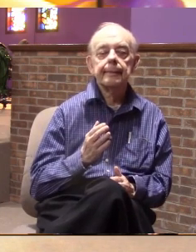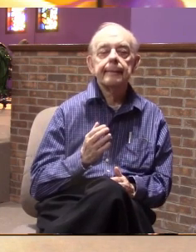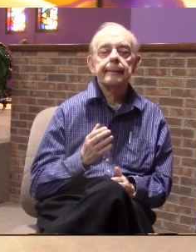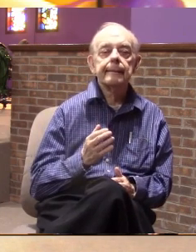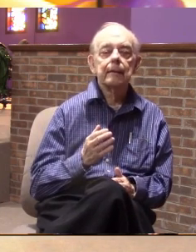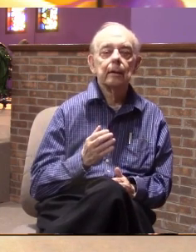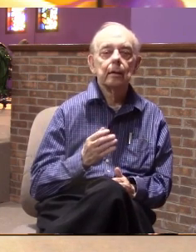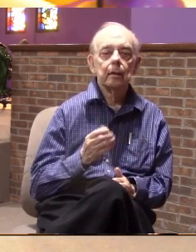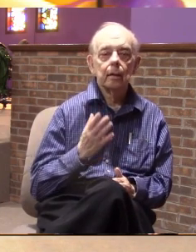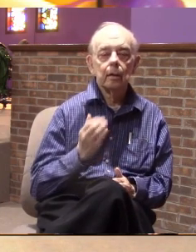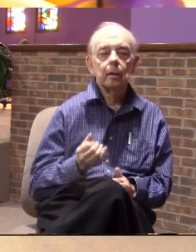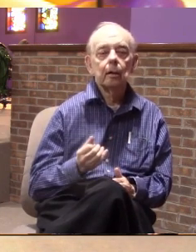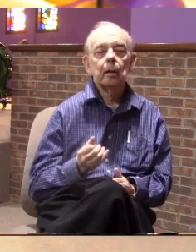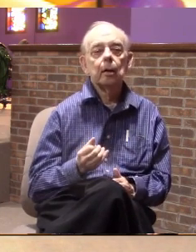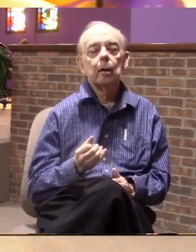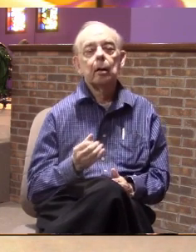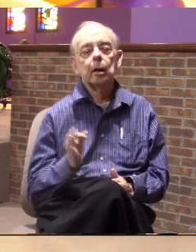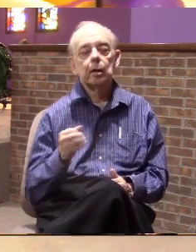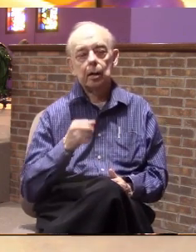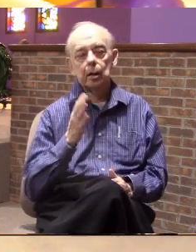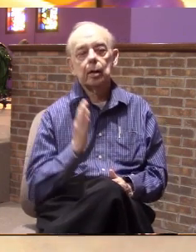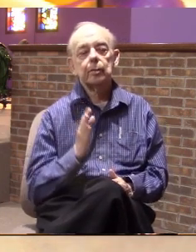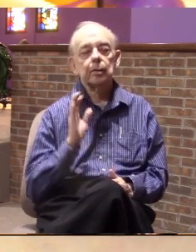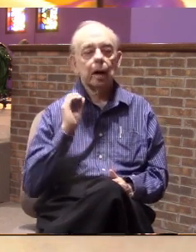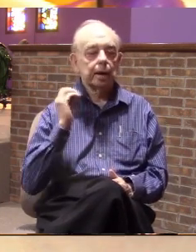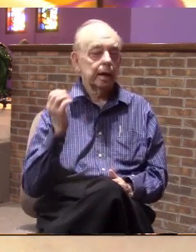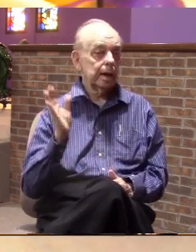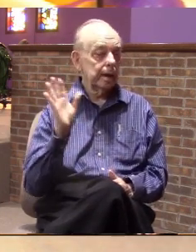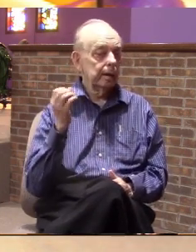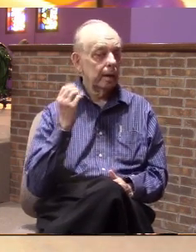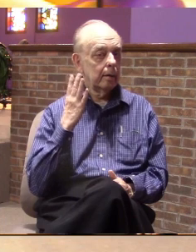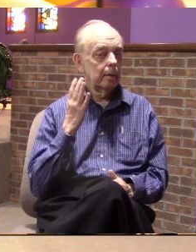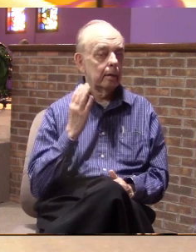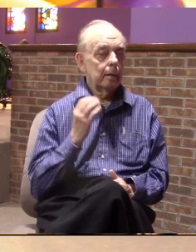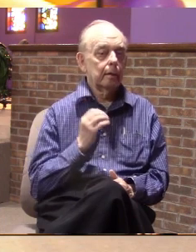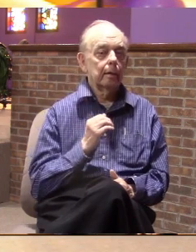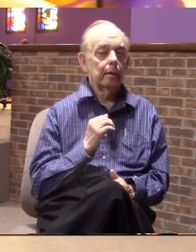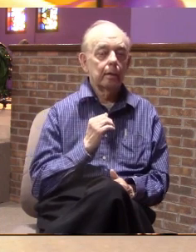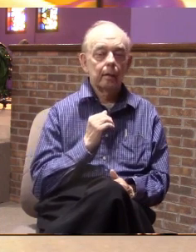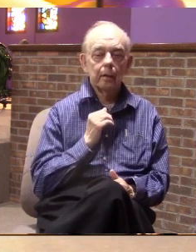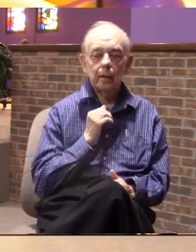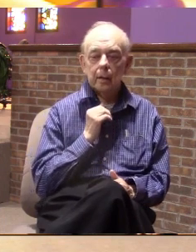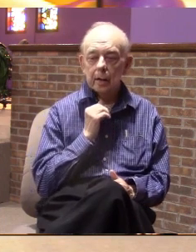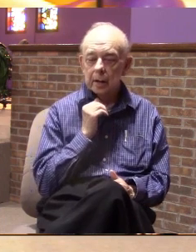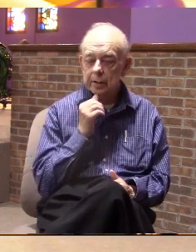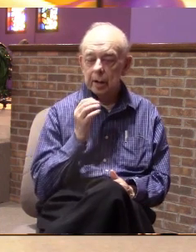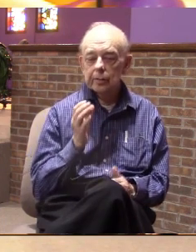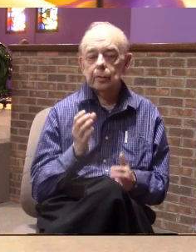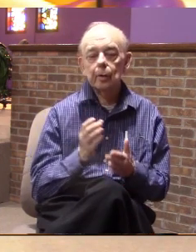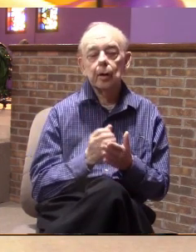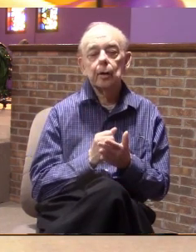is because of God's grace not to earn his grace